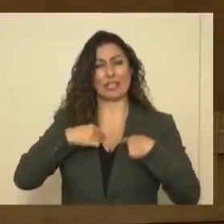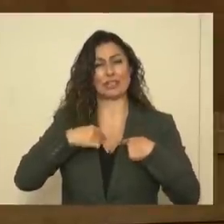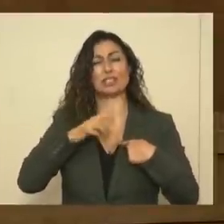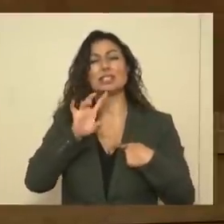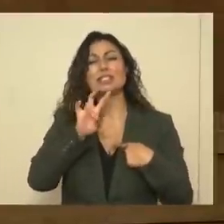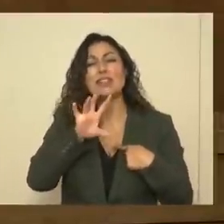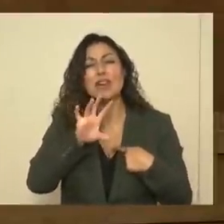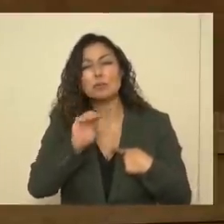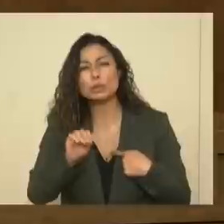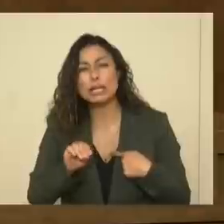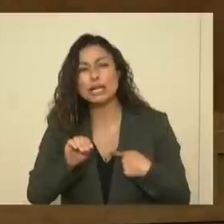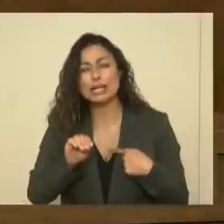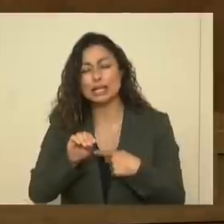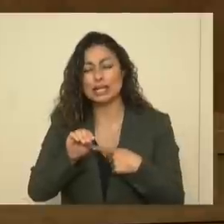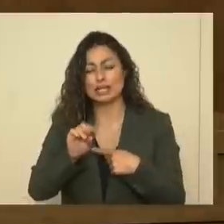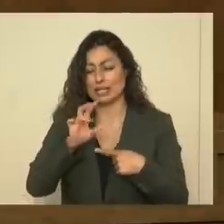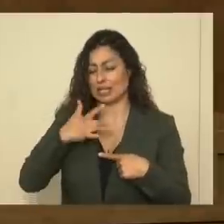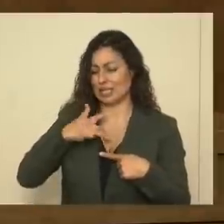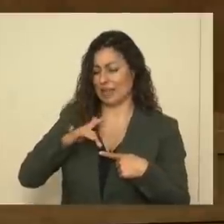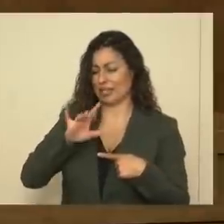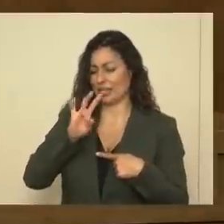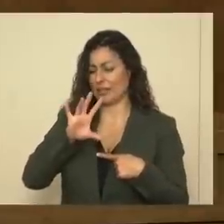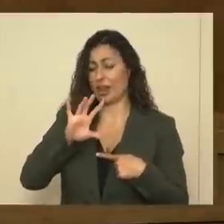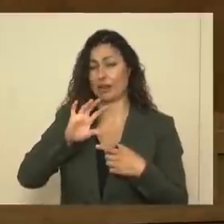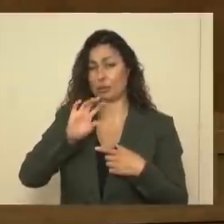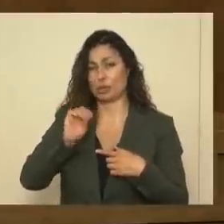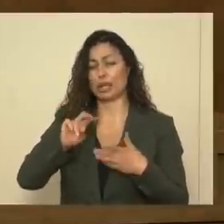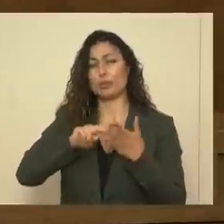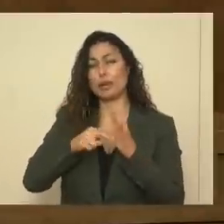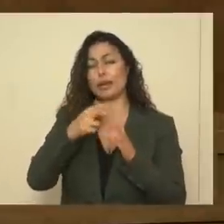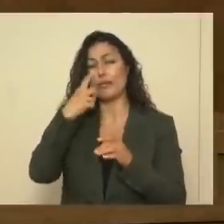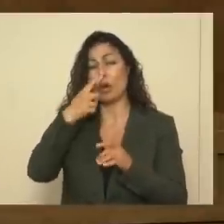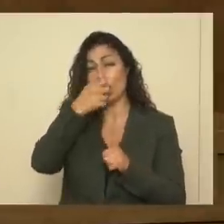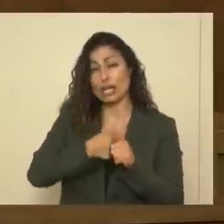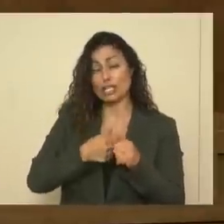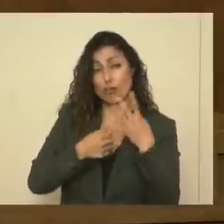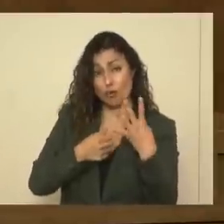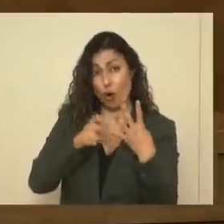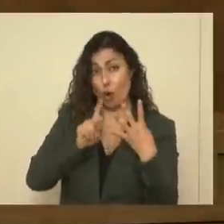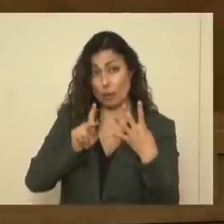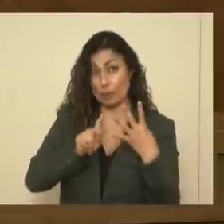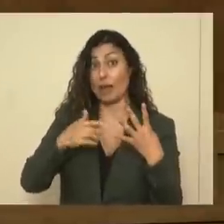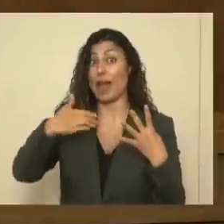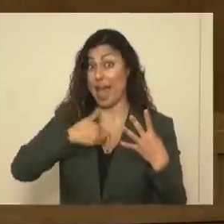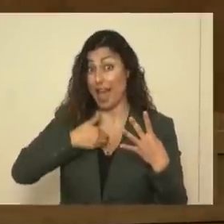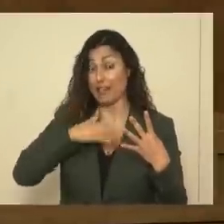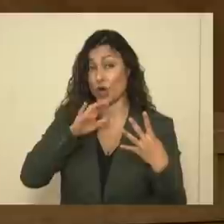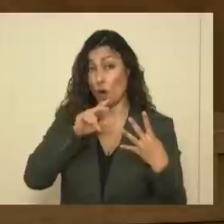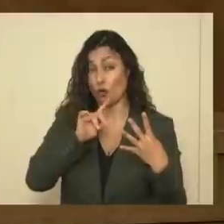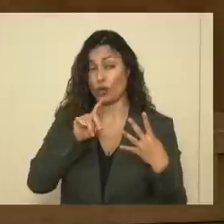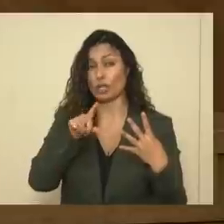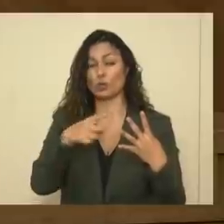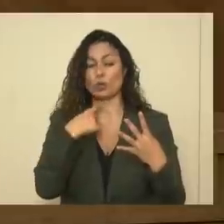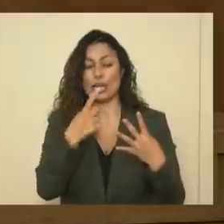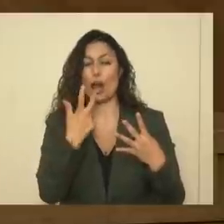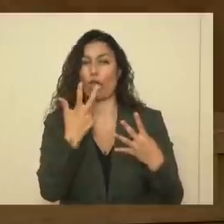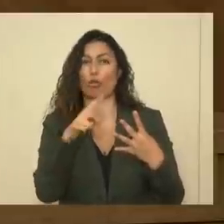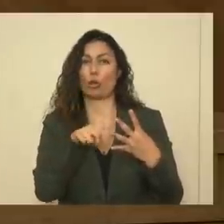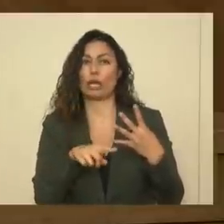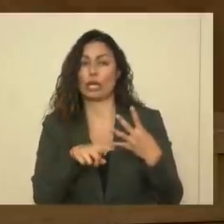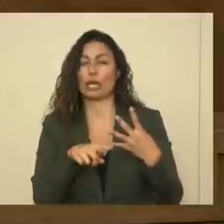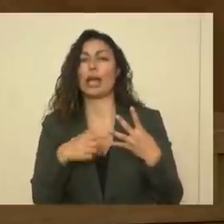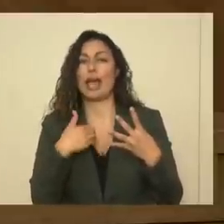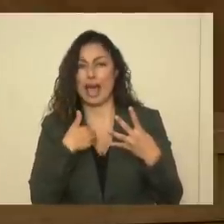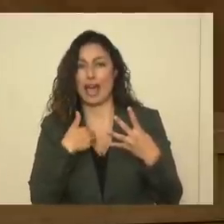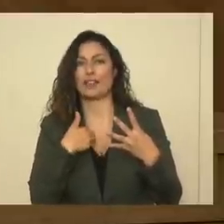75 percent. What that means is for every four people that come through who actually have COVID, you're going to tell three of them that they have